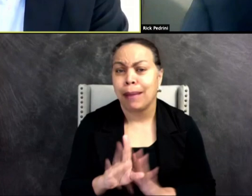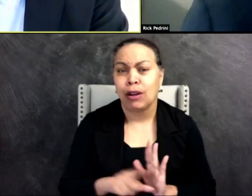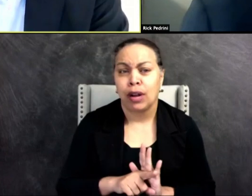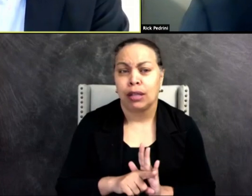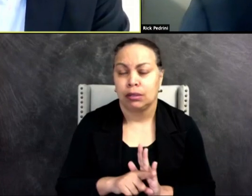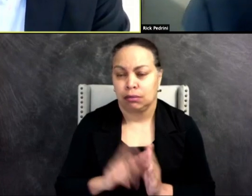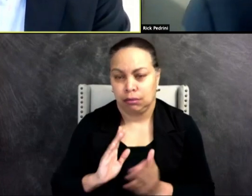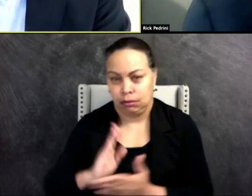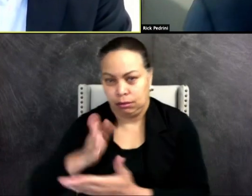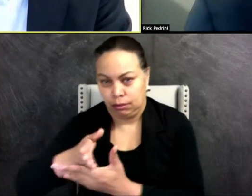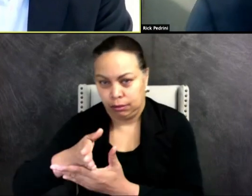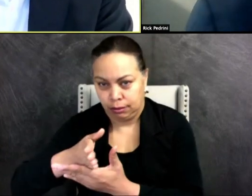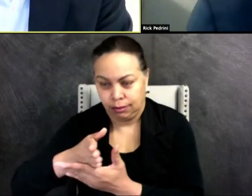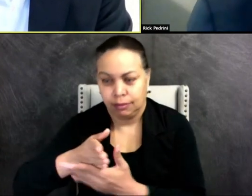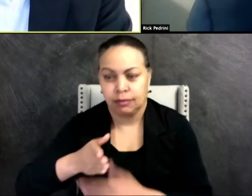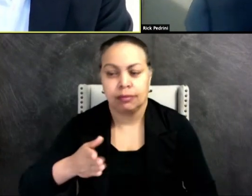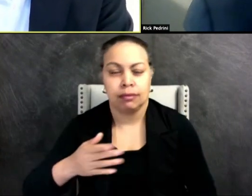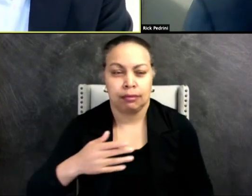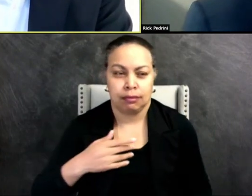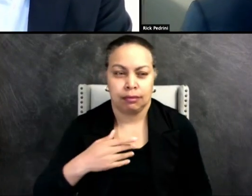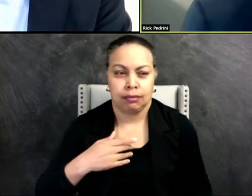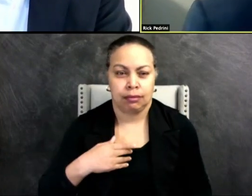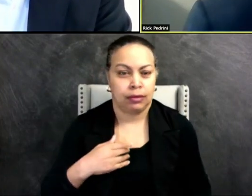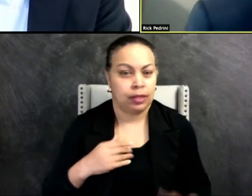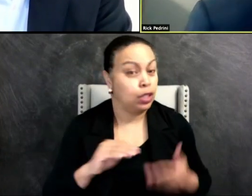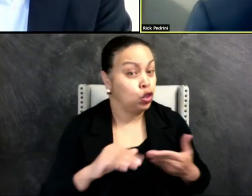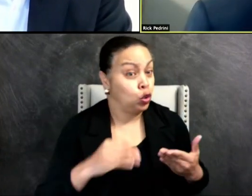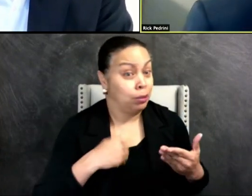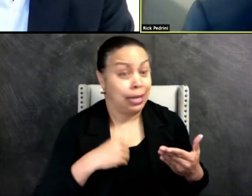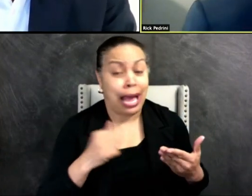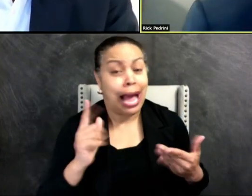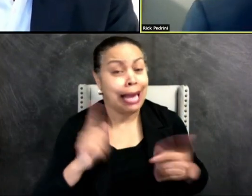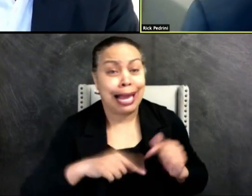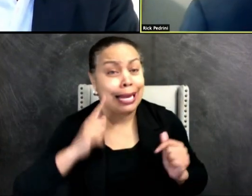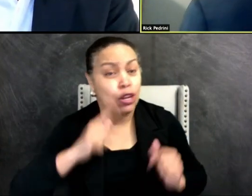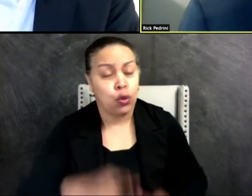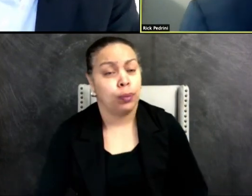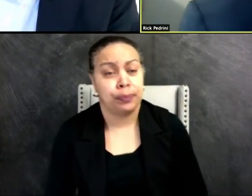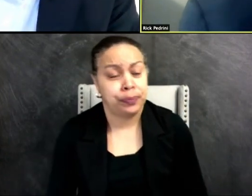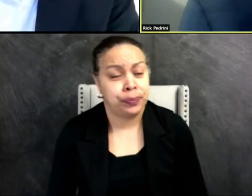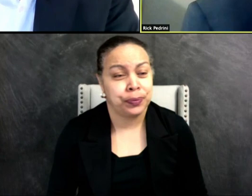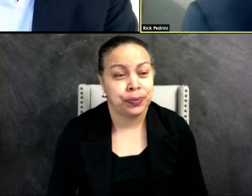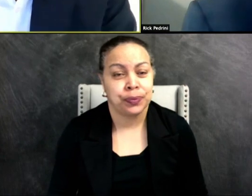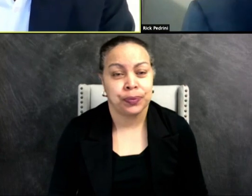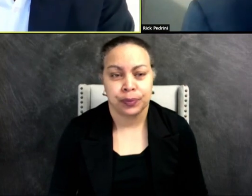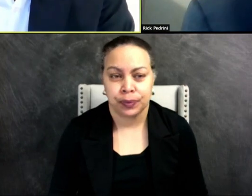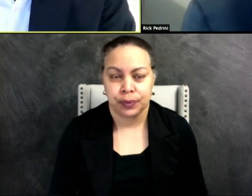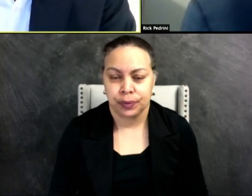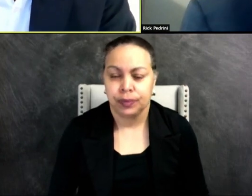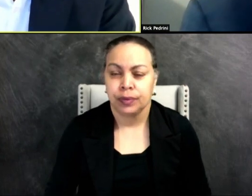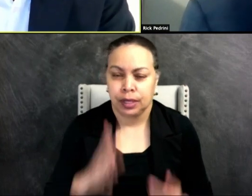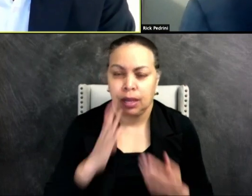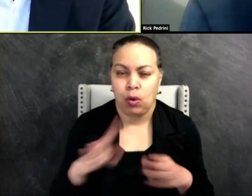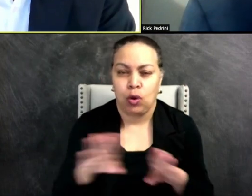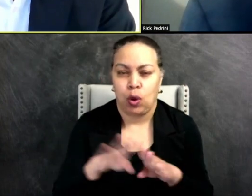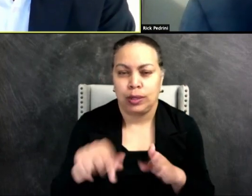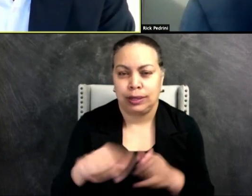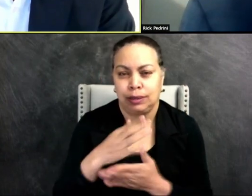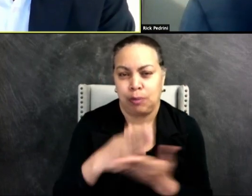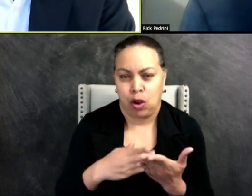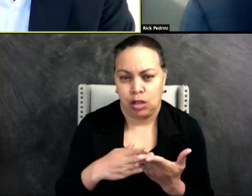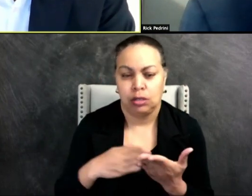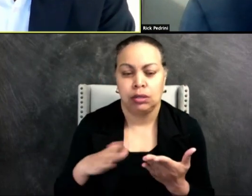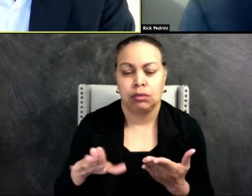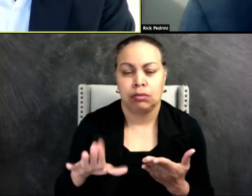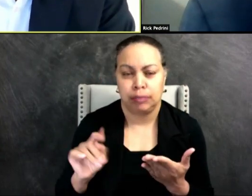wanted to jump in there, Lieutenant Pedrini, because I want to, excuse me, me, Mr. Curry, I can hardly hear you. Yeah, yeah, want to close this piece out, but I want to just